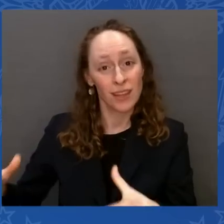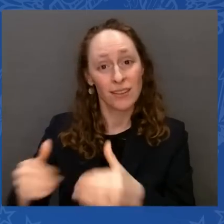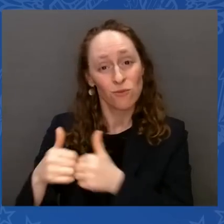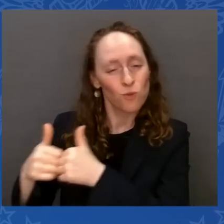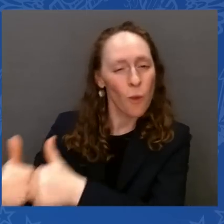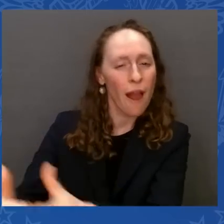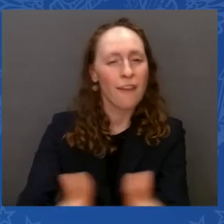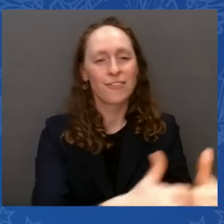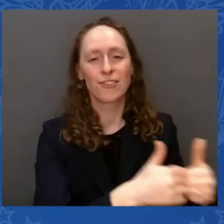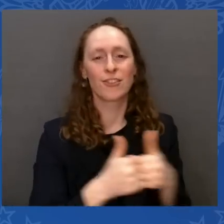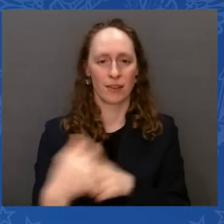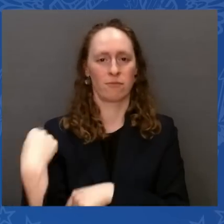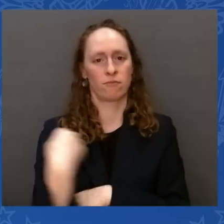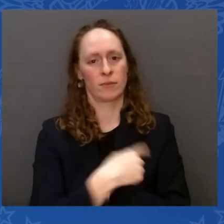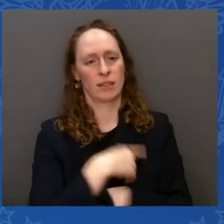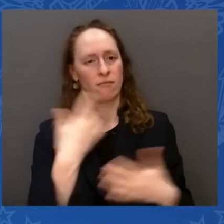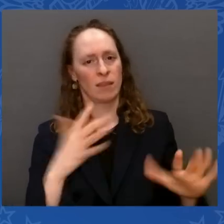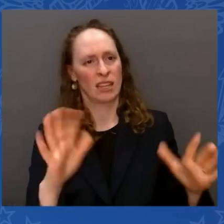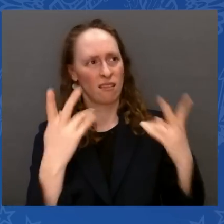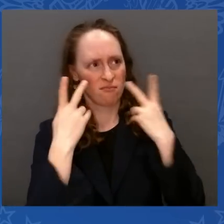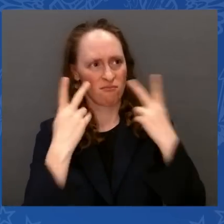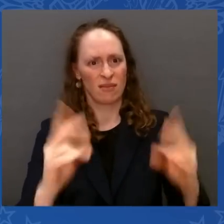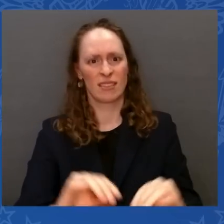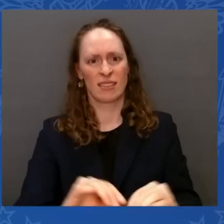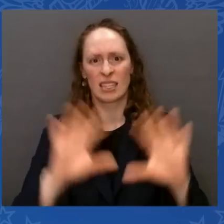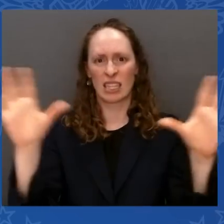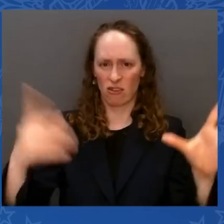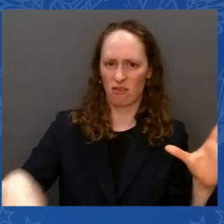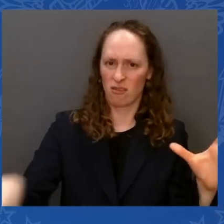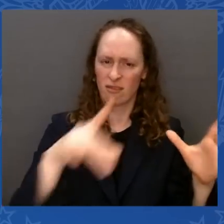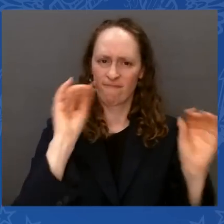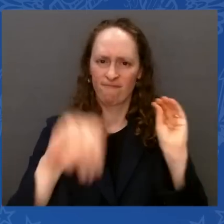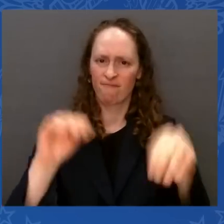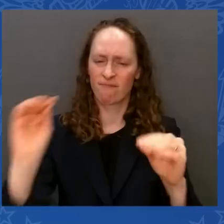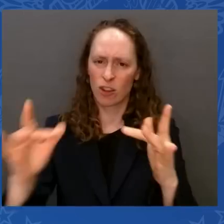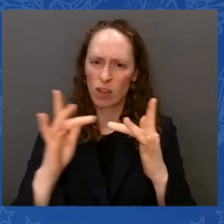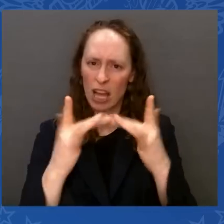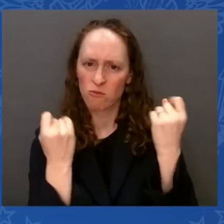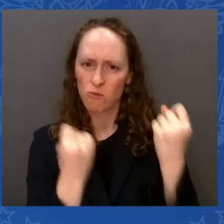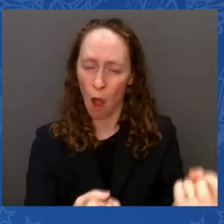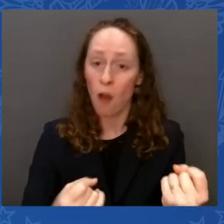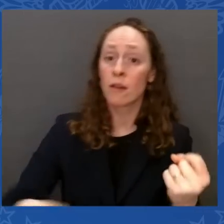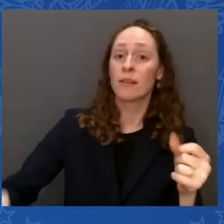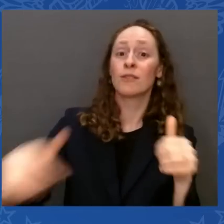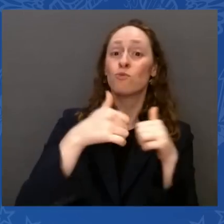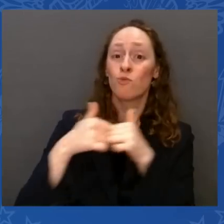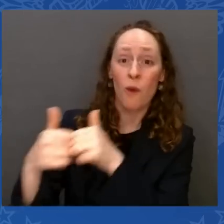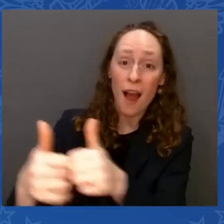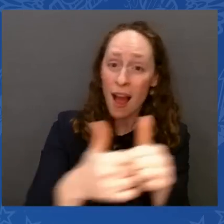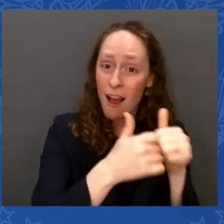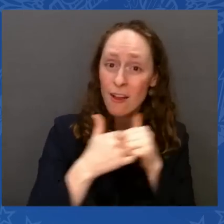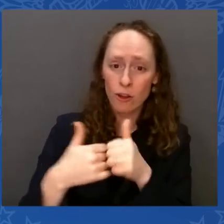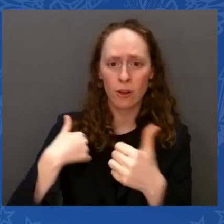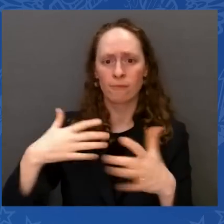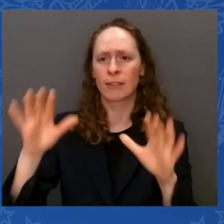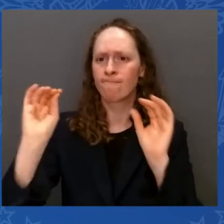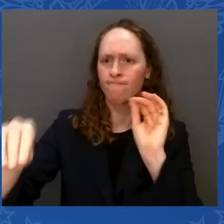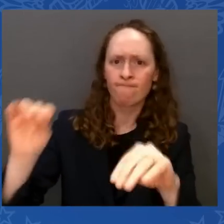gun safety legislation that will save lives for the first time in 30 years. Together,